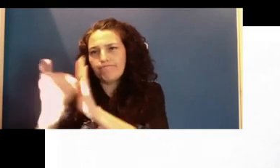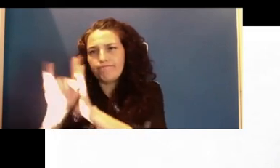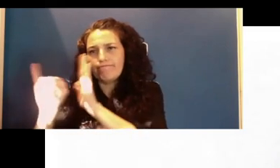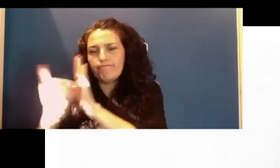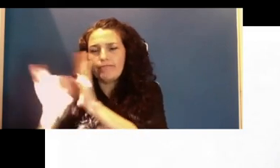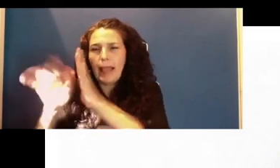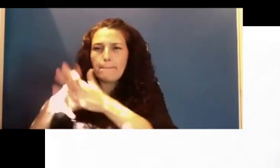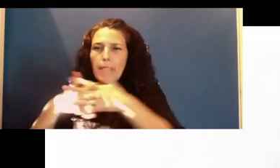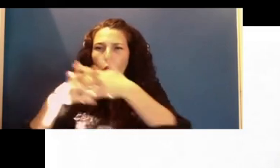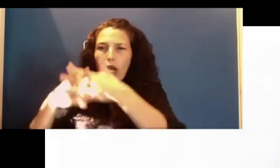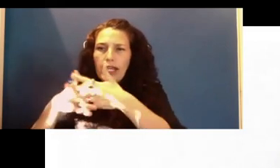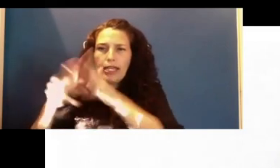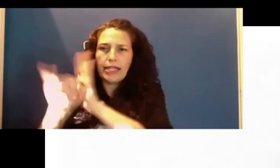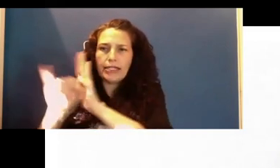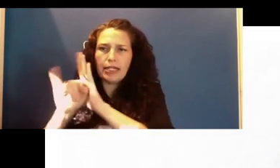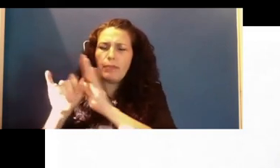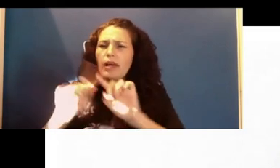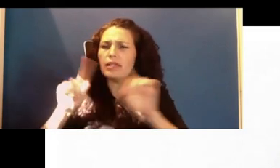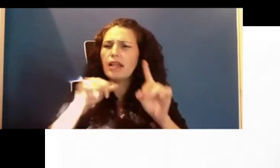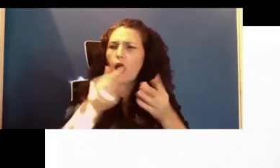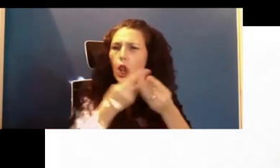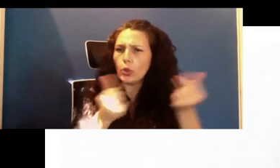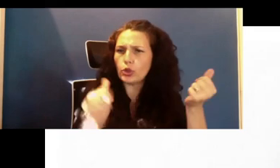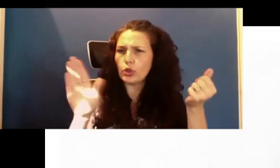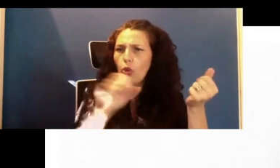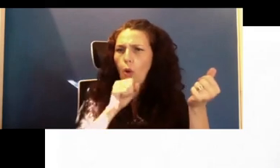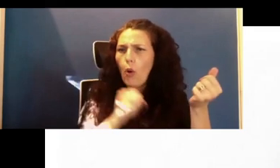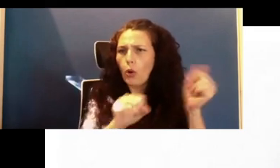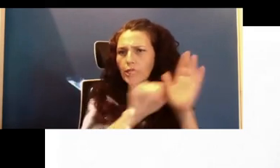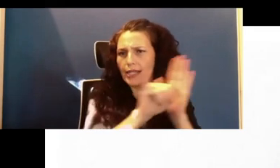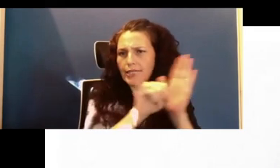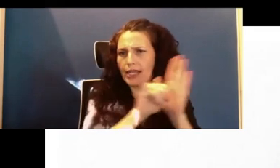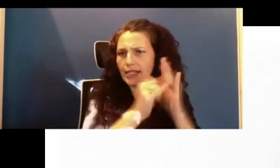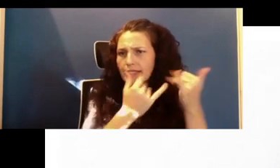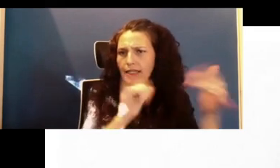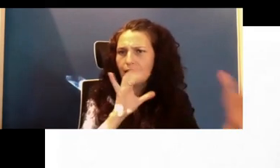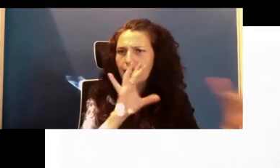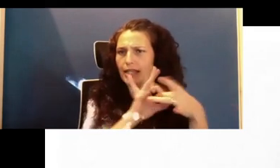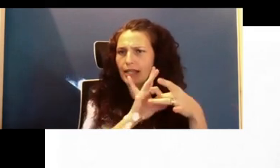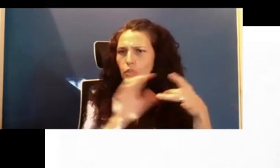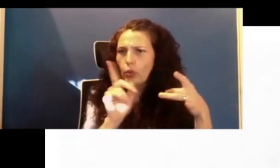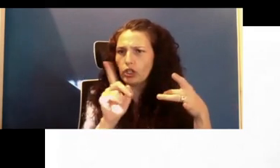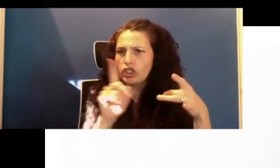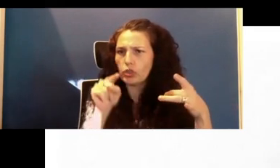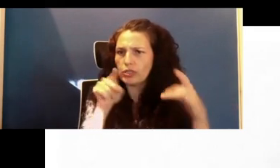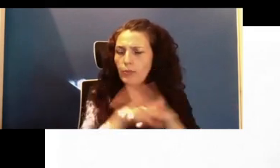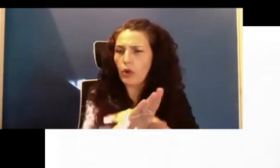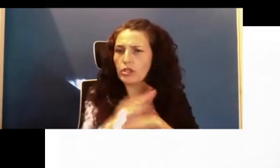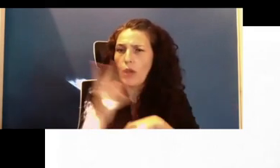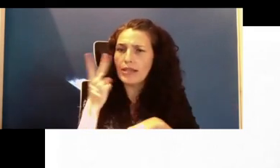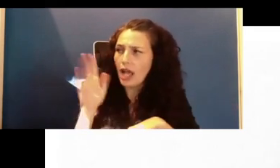not to lose the old identity and connection with the place that she was born. And so I think maybe in seeing her adapt